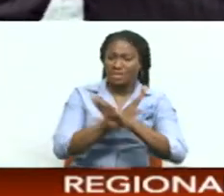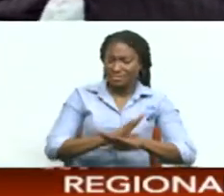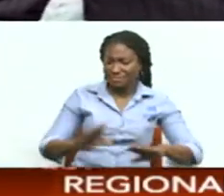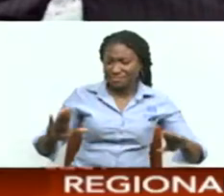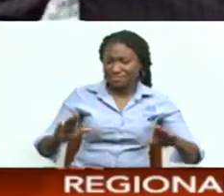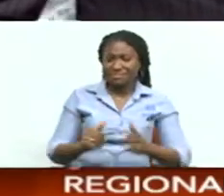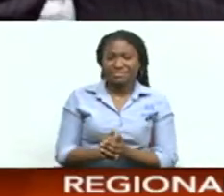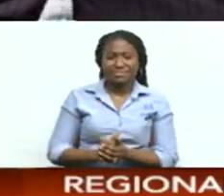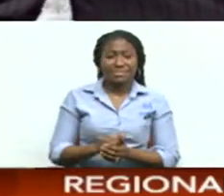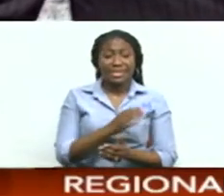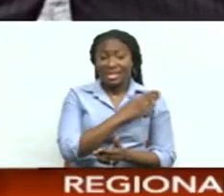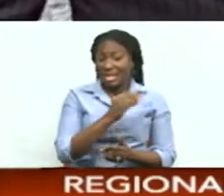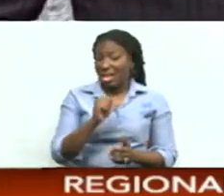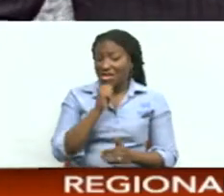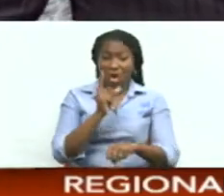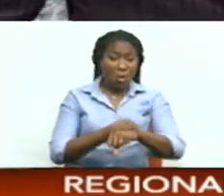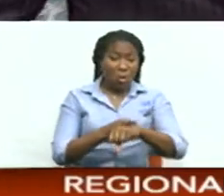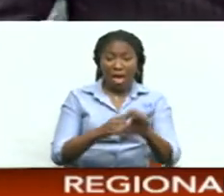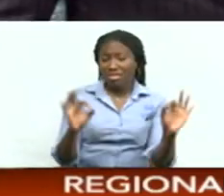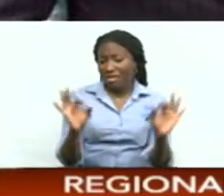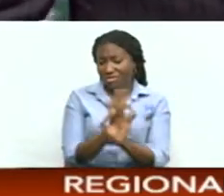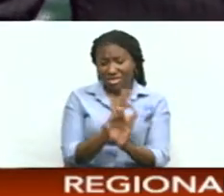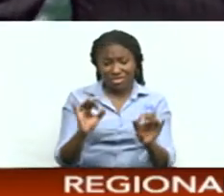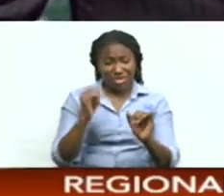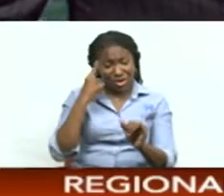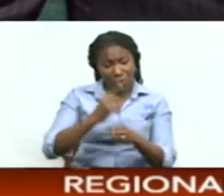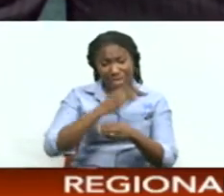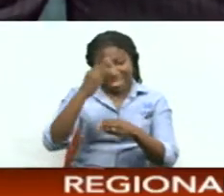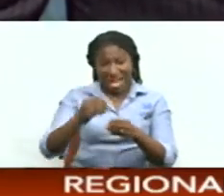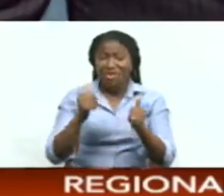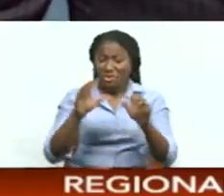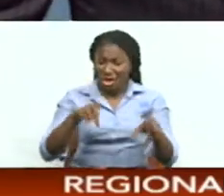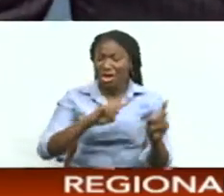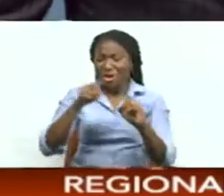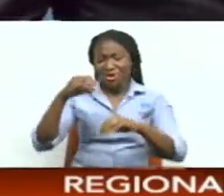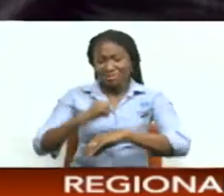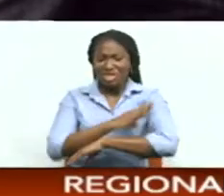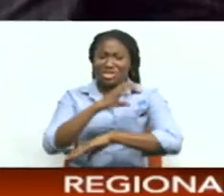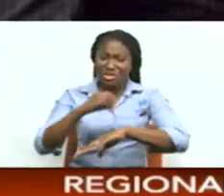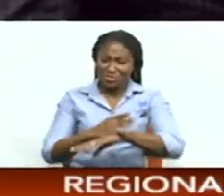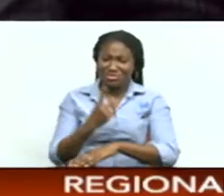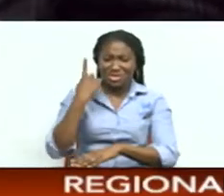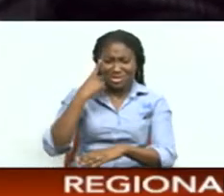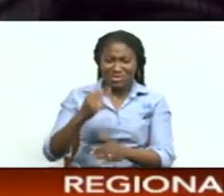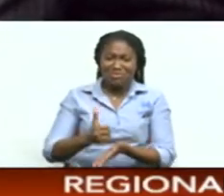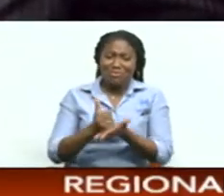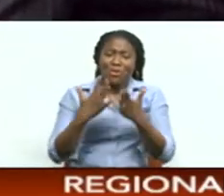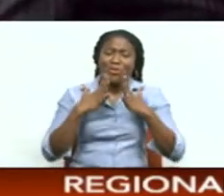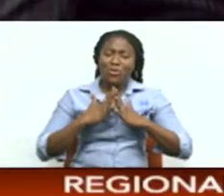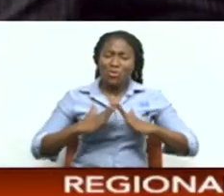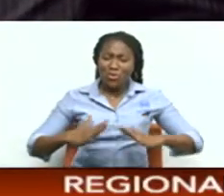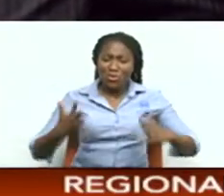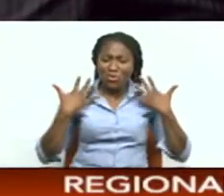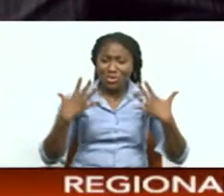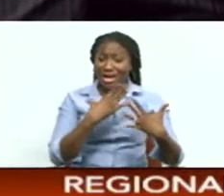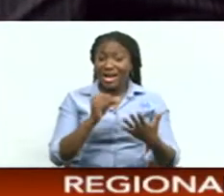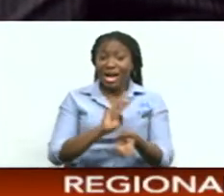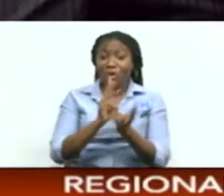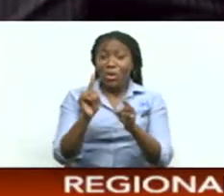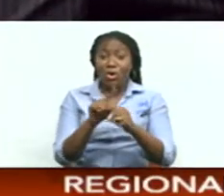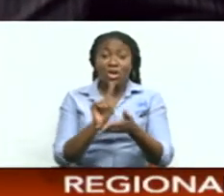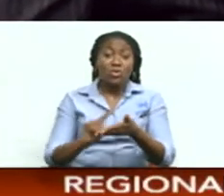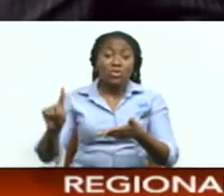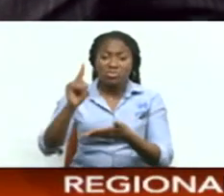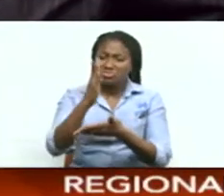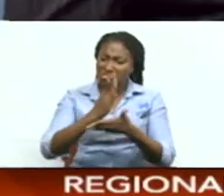sheltered areas No marine advisories in effect through the weekend So a great time to head to the beach to beat the heat And taking a look at the extended weather forecast While some showers